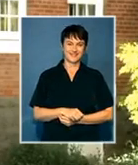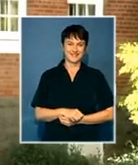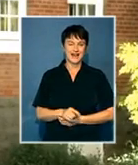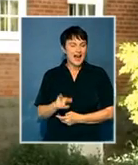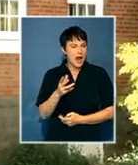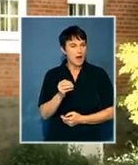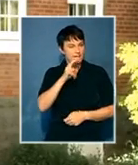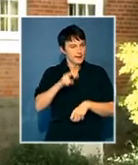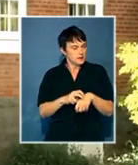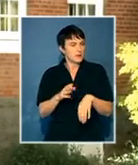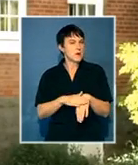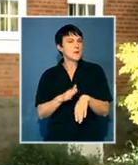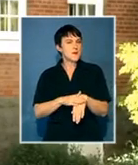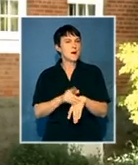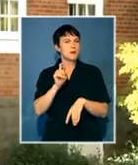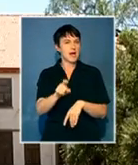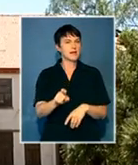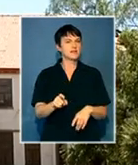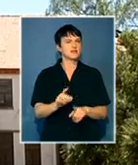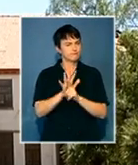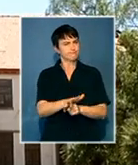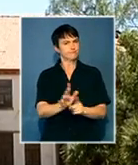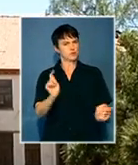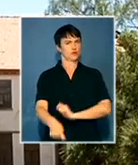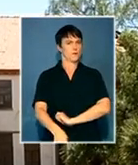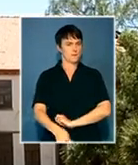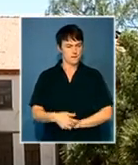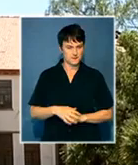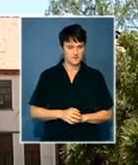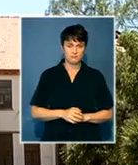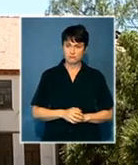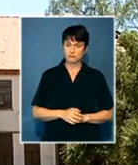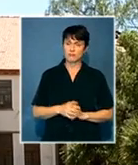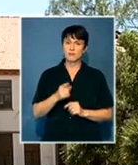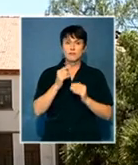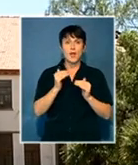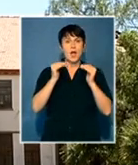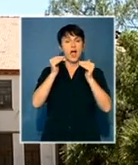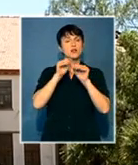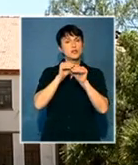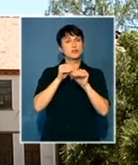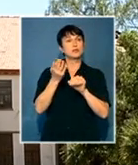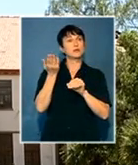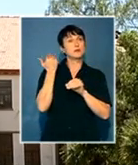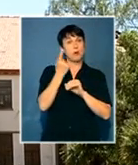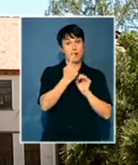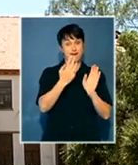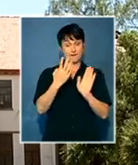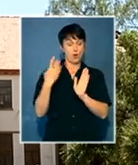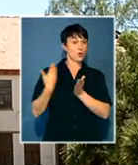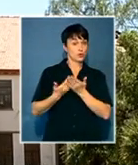There's a greater need to enforce transformation. While much has been achieved in higher education post-1994,